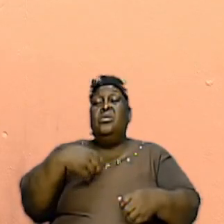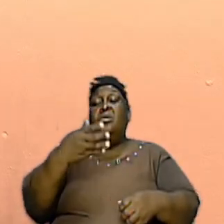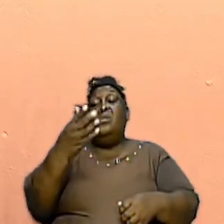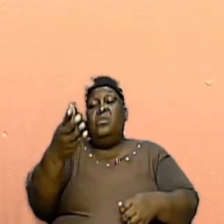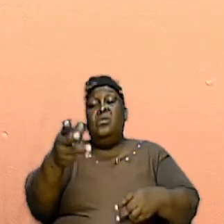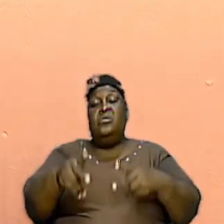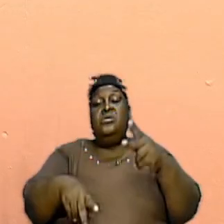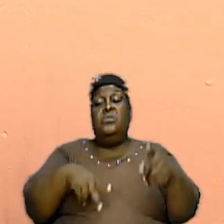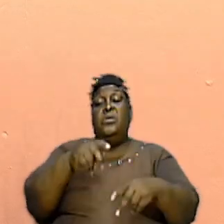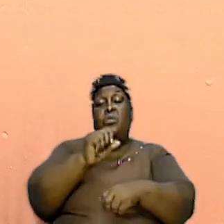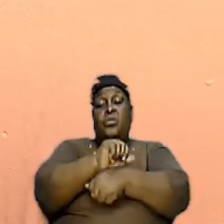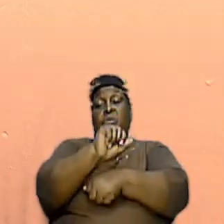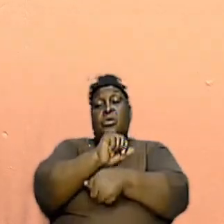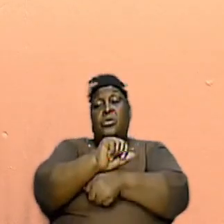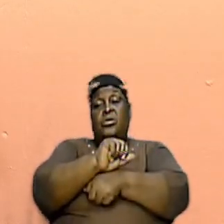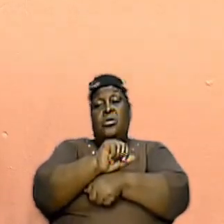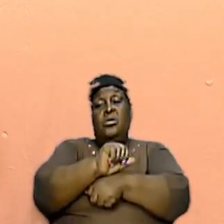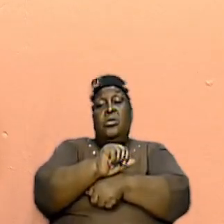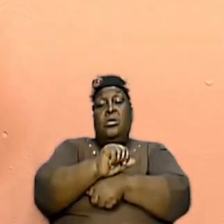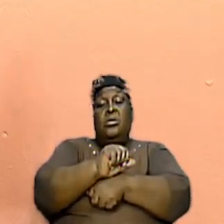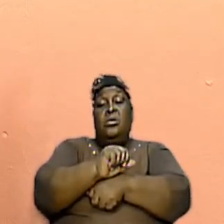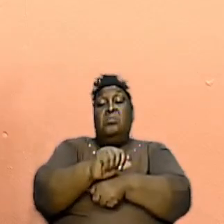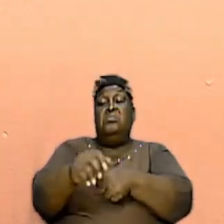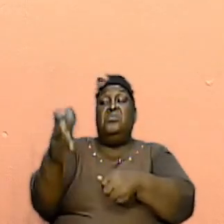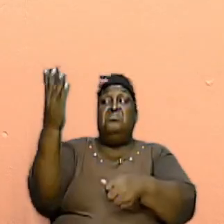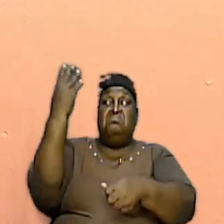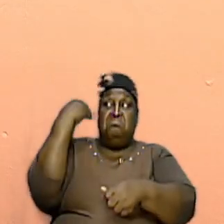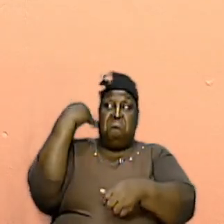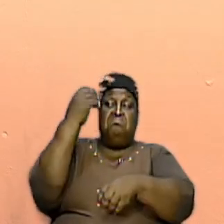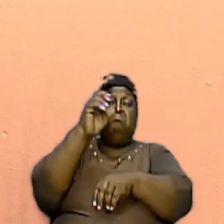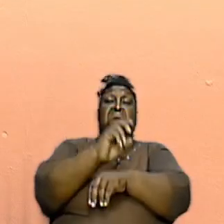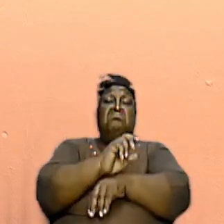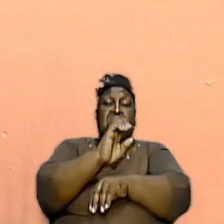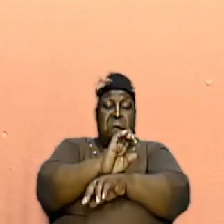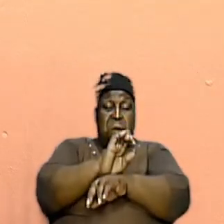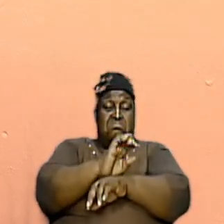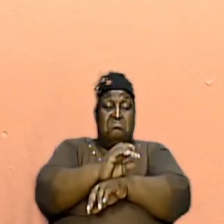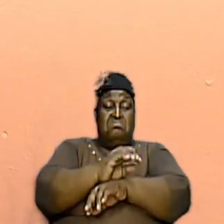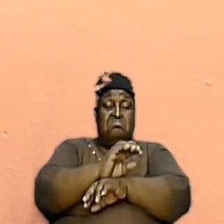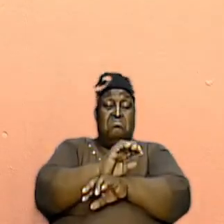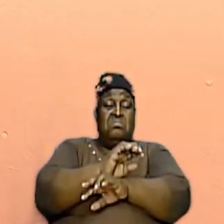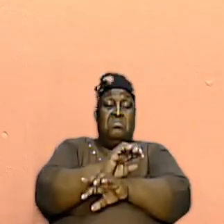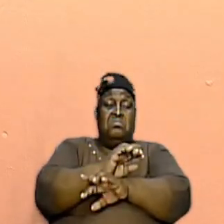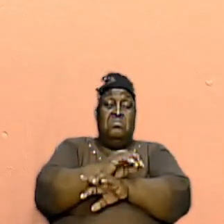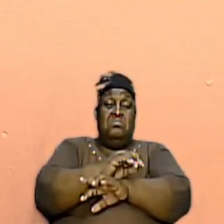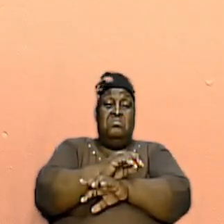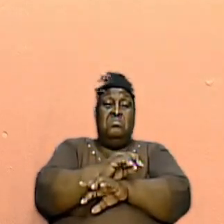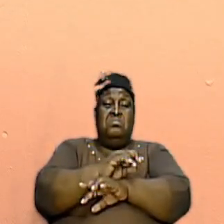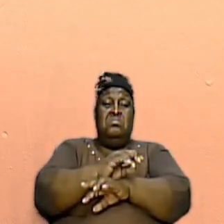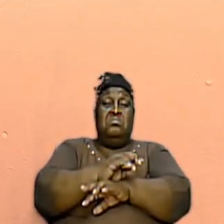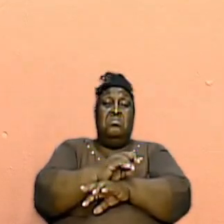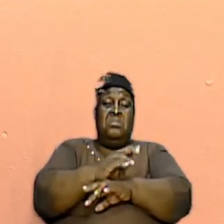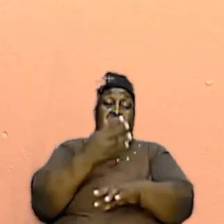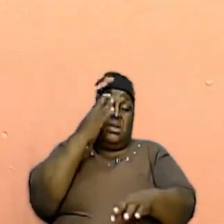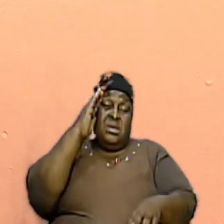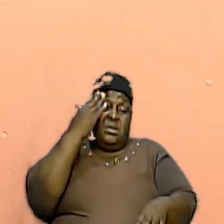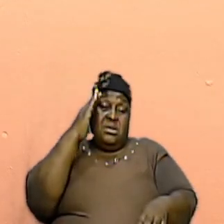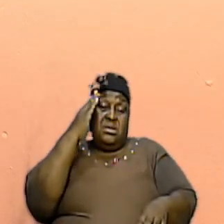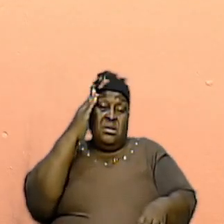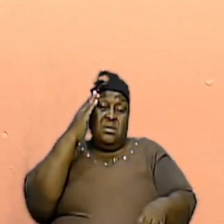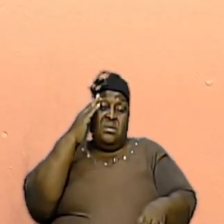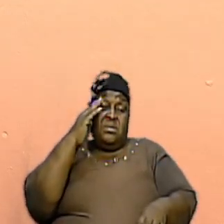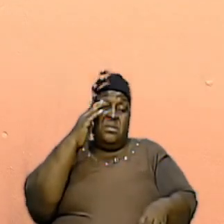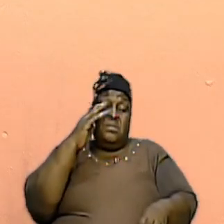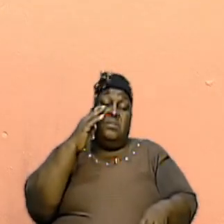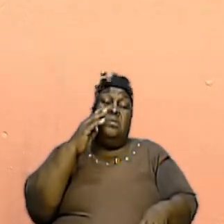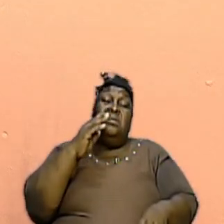folks operated back in the church then, and pardon me if I say back in the church then, because it might seem as if it was a slip of